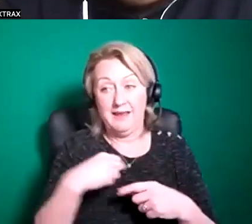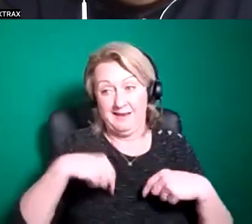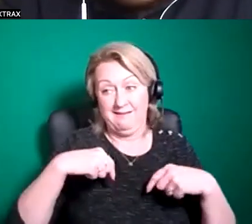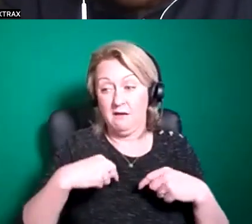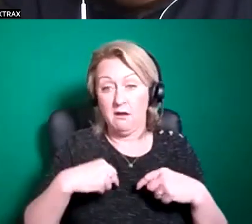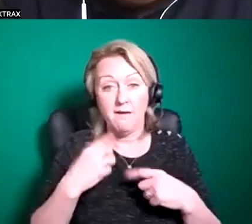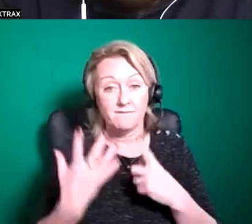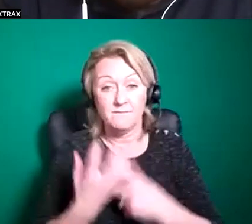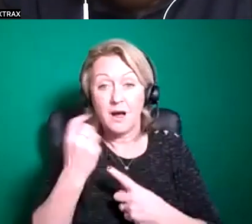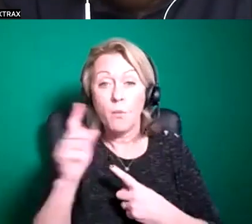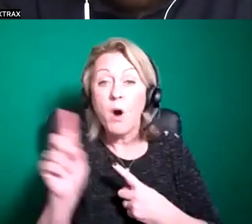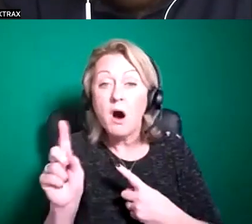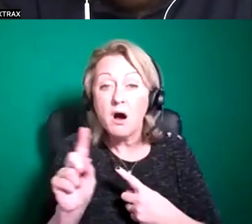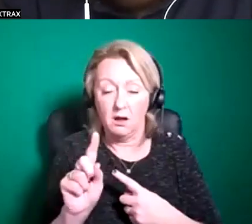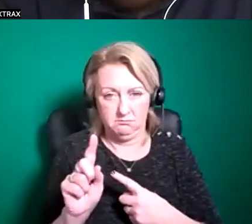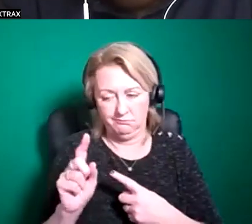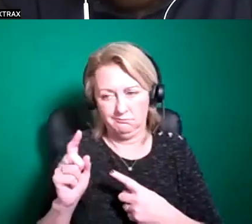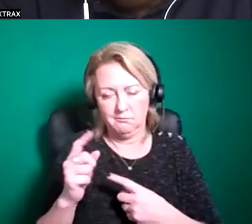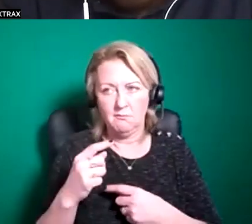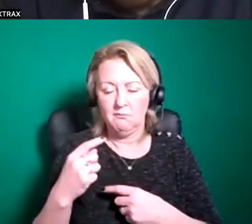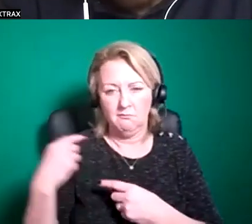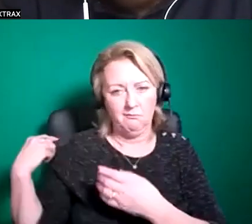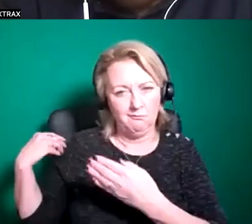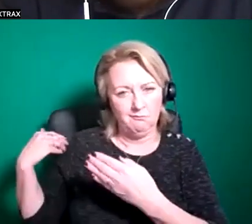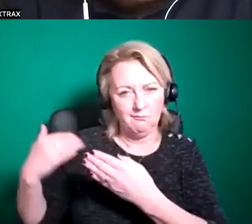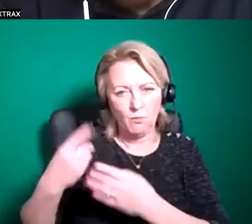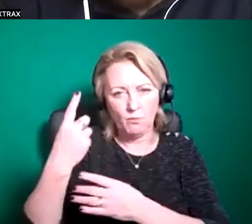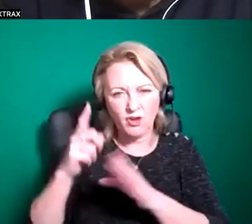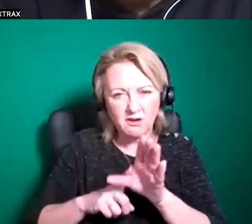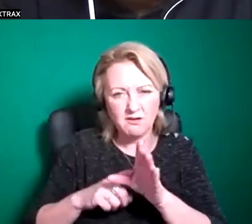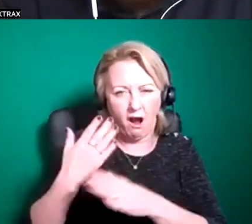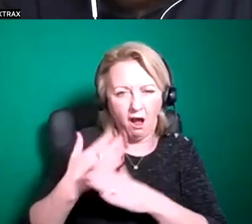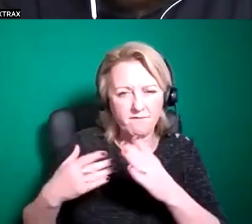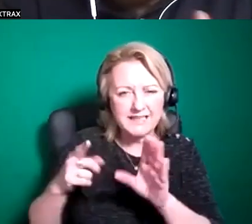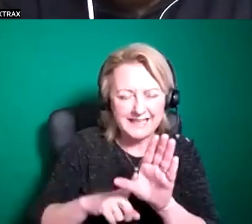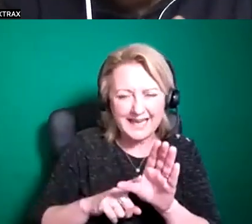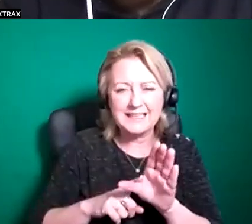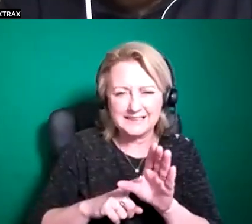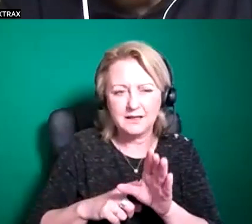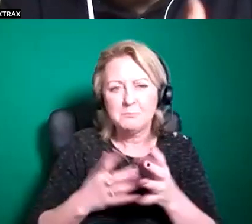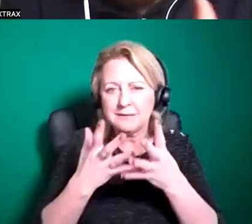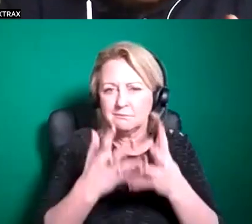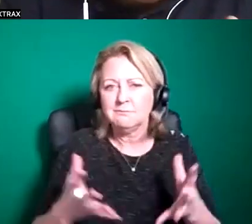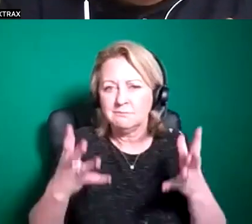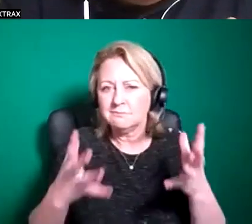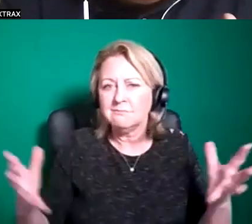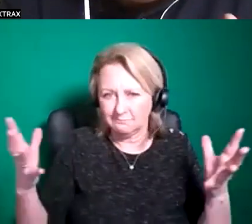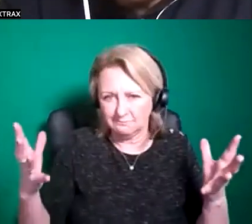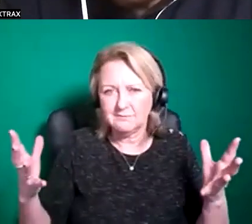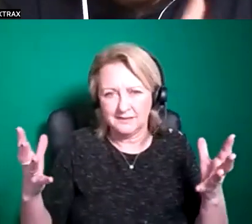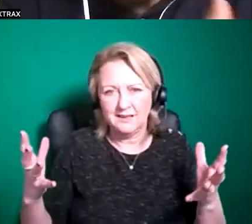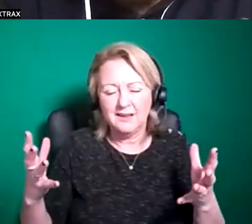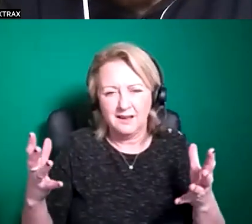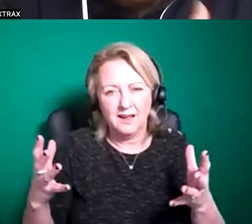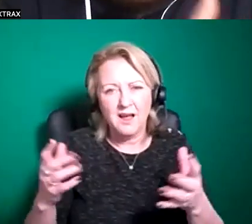half is that there's obviously been a very large kind of escalation uh with the inflation that kind of everyone's experiencing